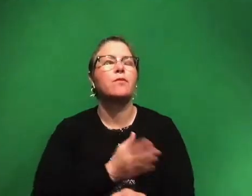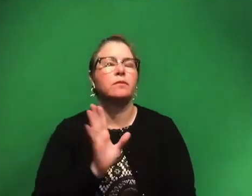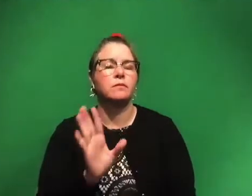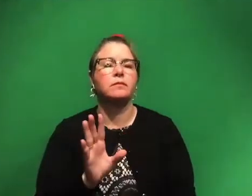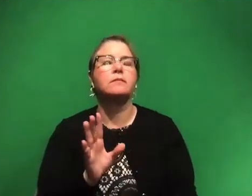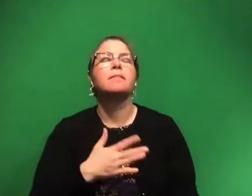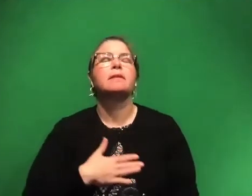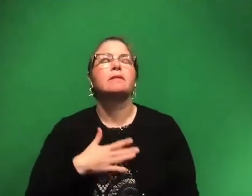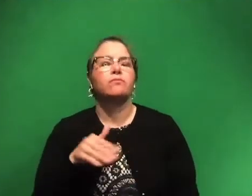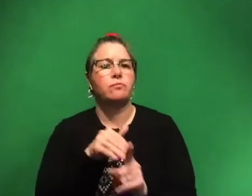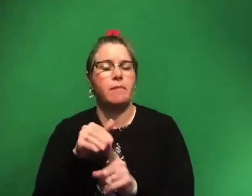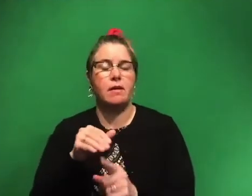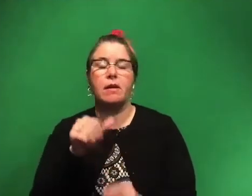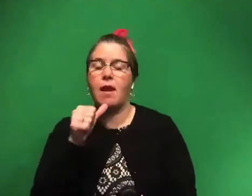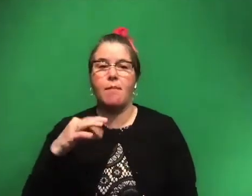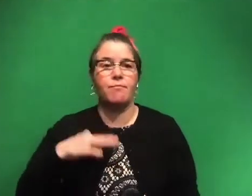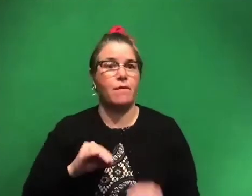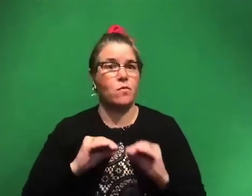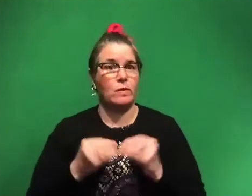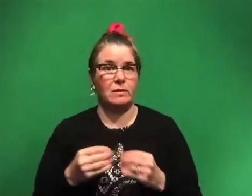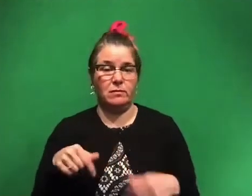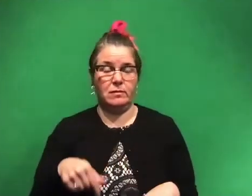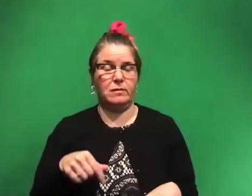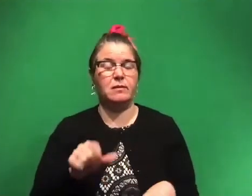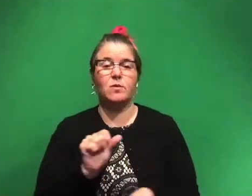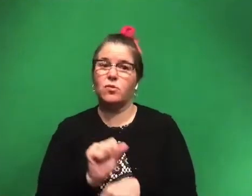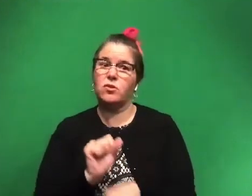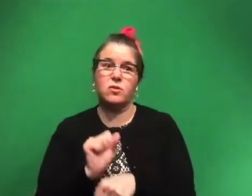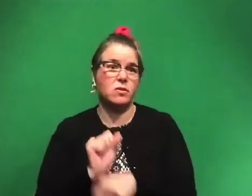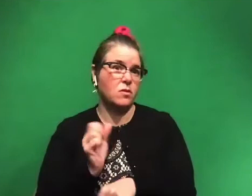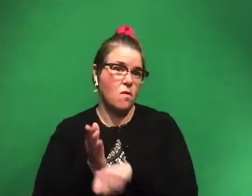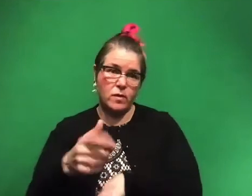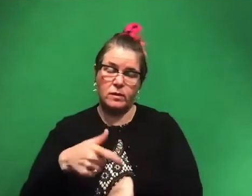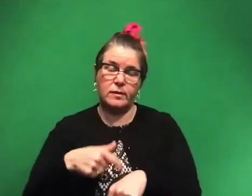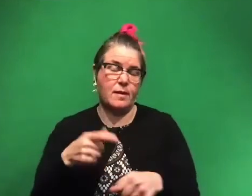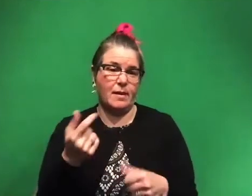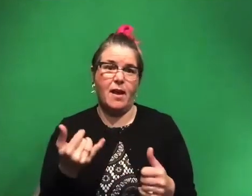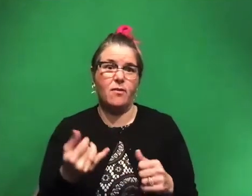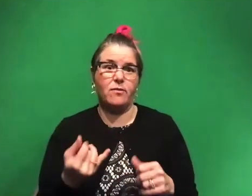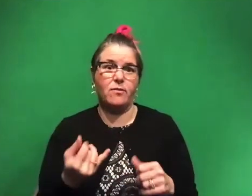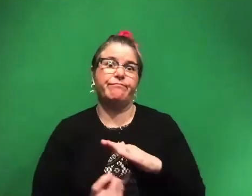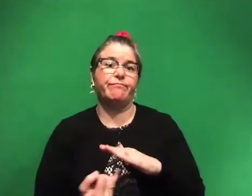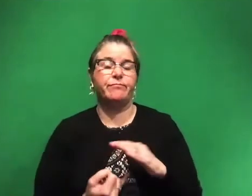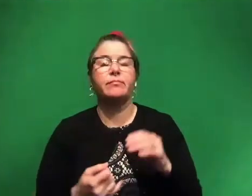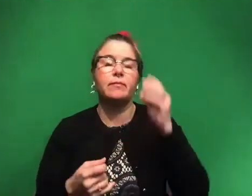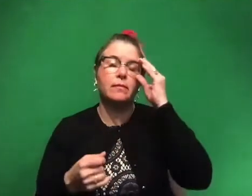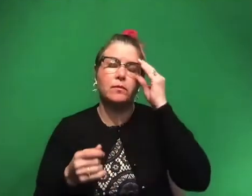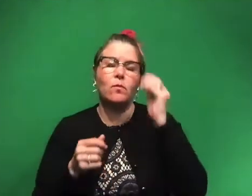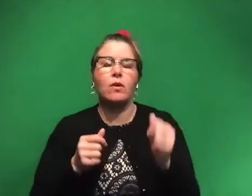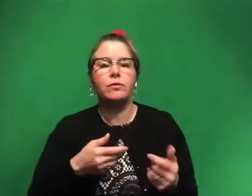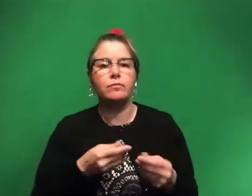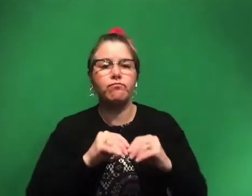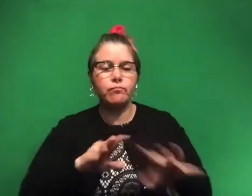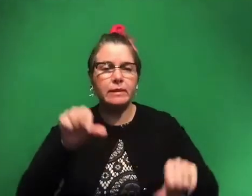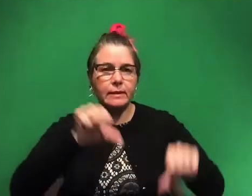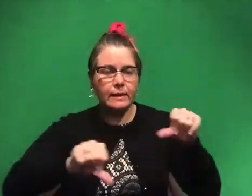please, just a quick reminder, we are a nonprofit organization working overtime during the pandemic and all the time to bring science to as many people as humanly possible.